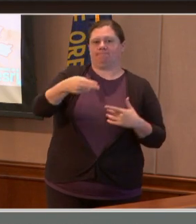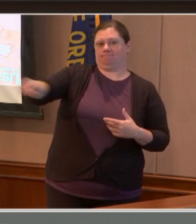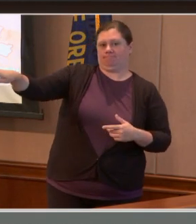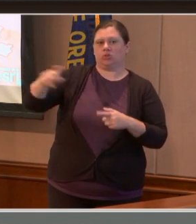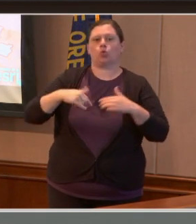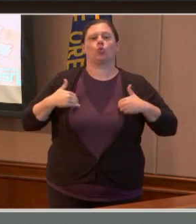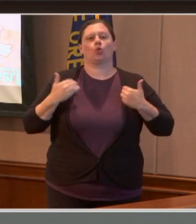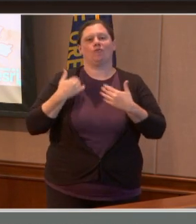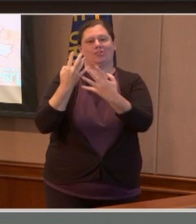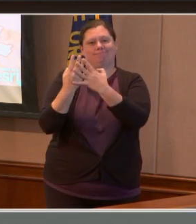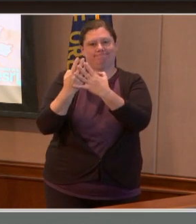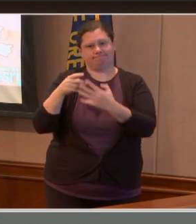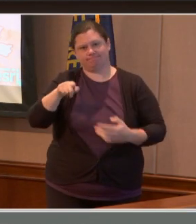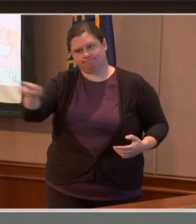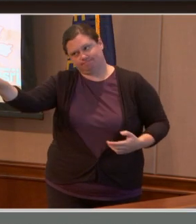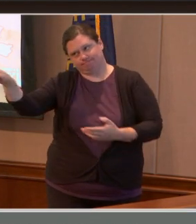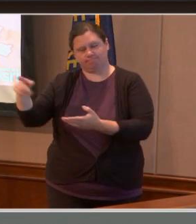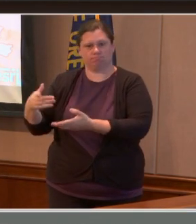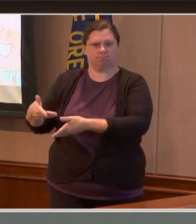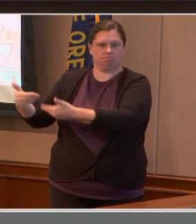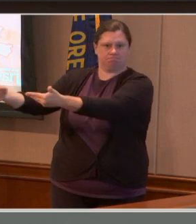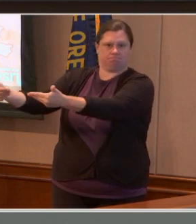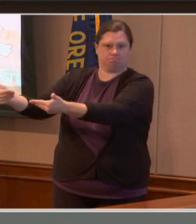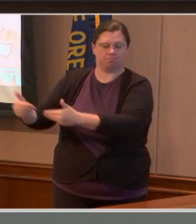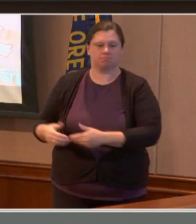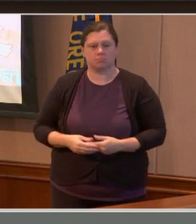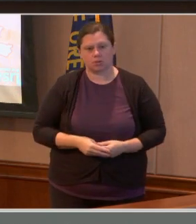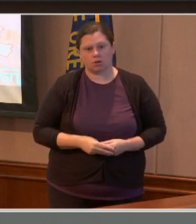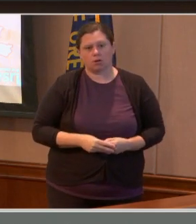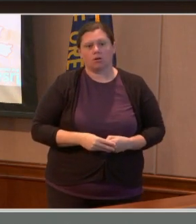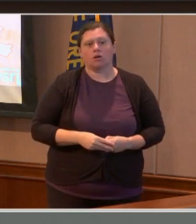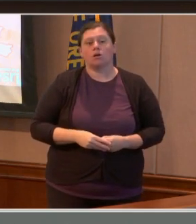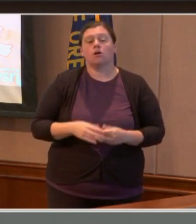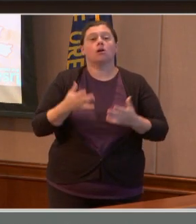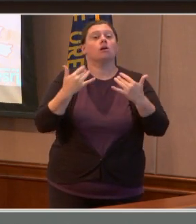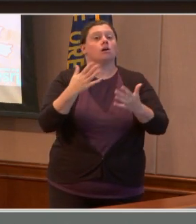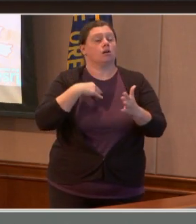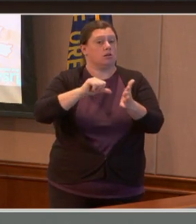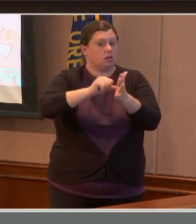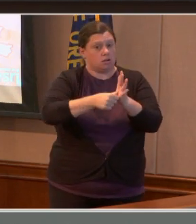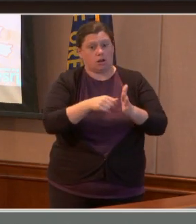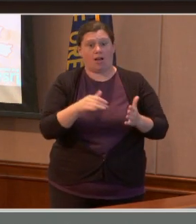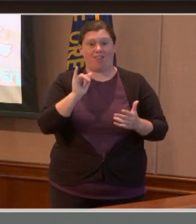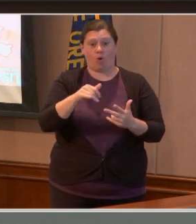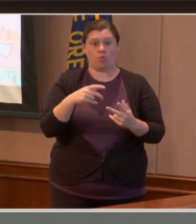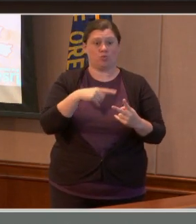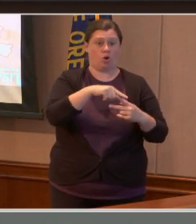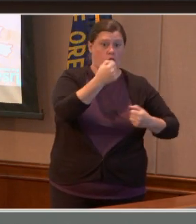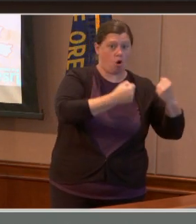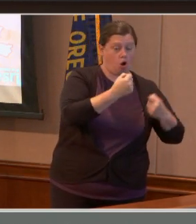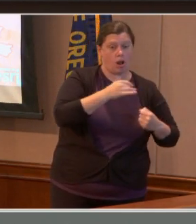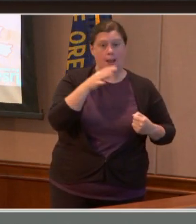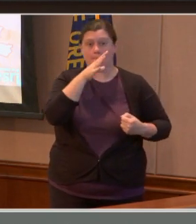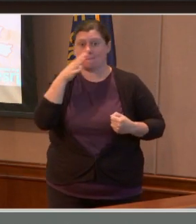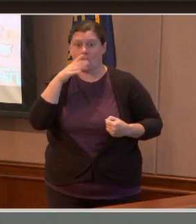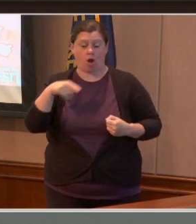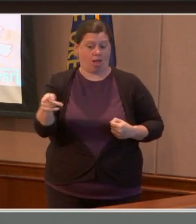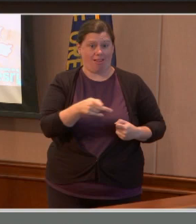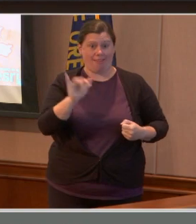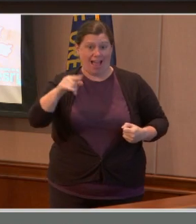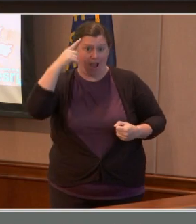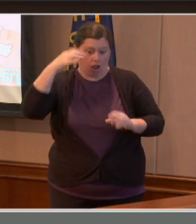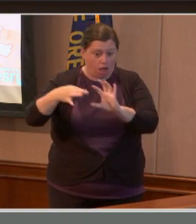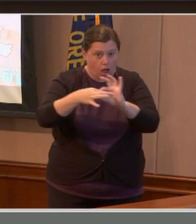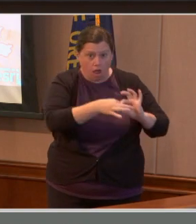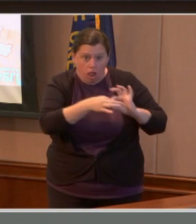I want to make it perfectly clear that these two fires are not connected to larger wildfires. Furthermore, there's